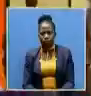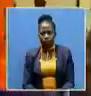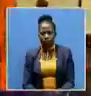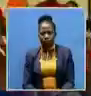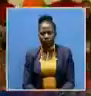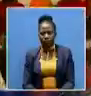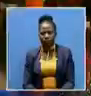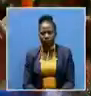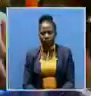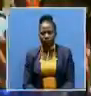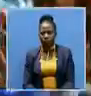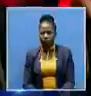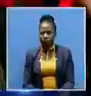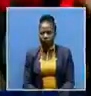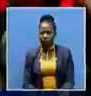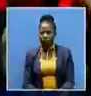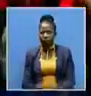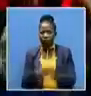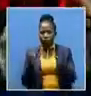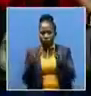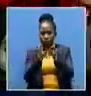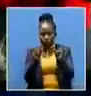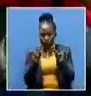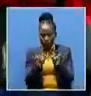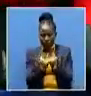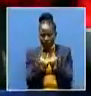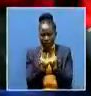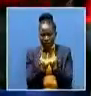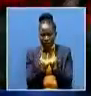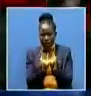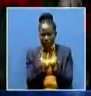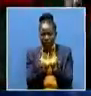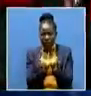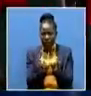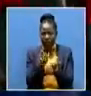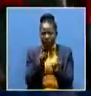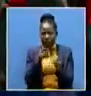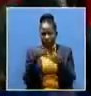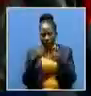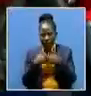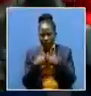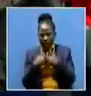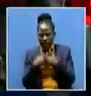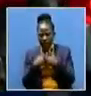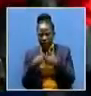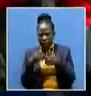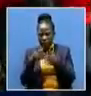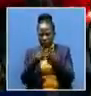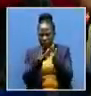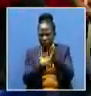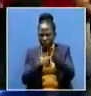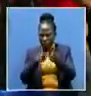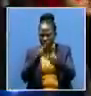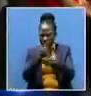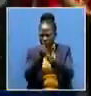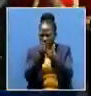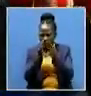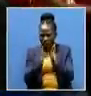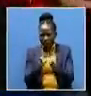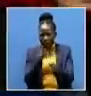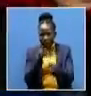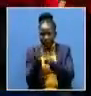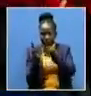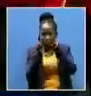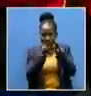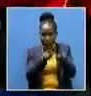He has returned to his constituency after officials have been sworn in for a second term as Mumba Central lawmaker. Credo Nanjua was in Mumba to